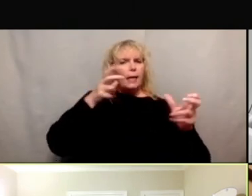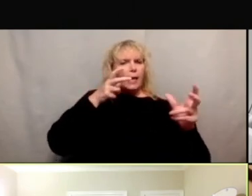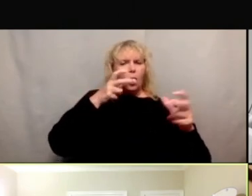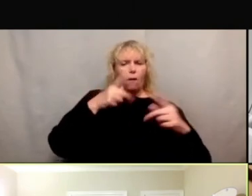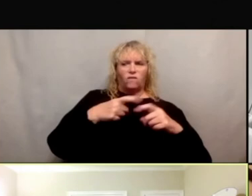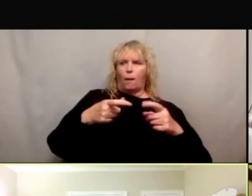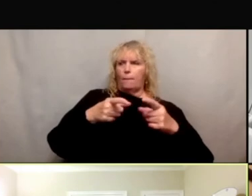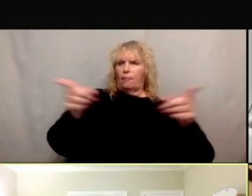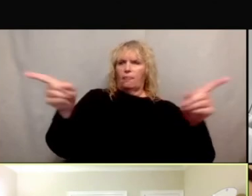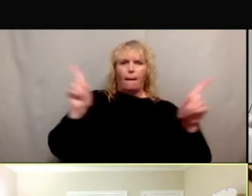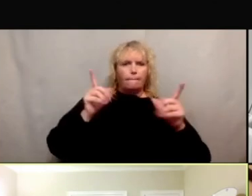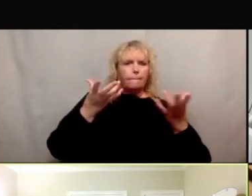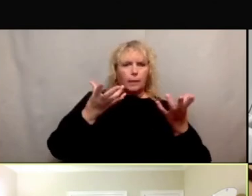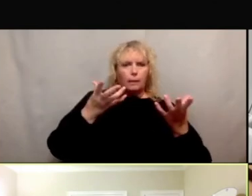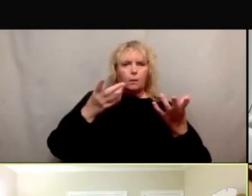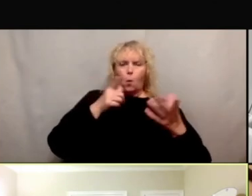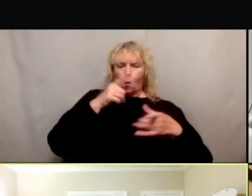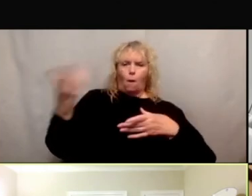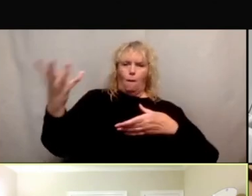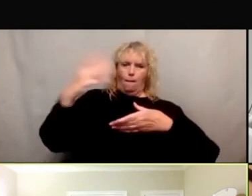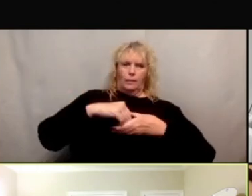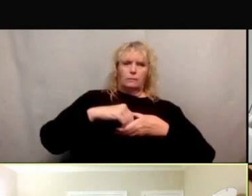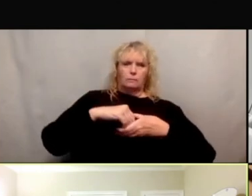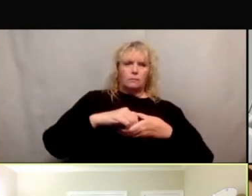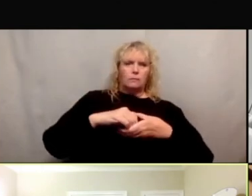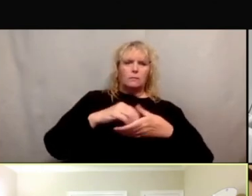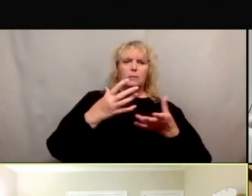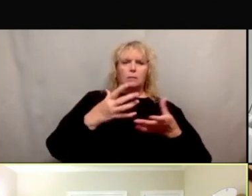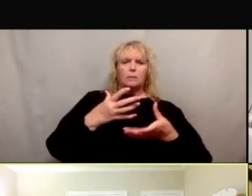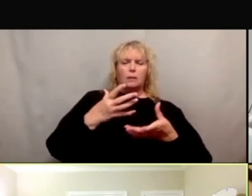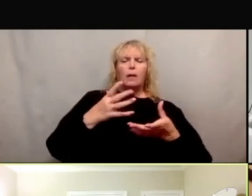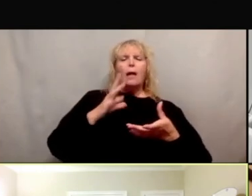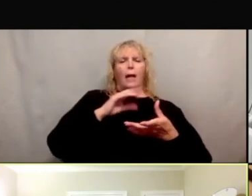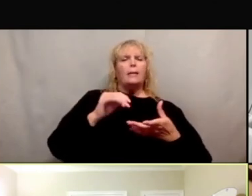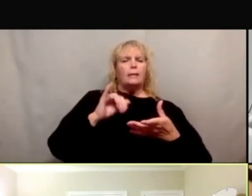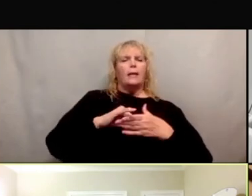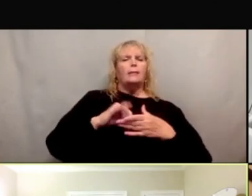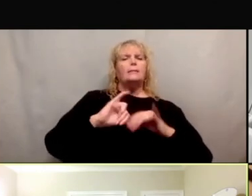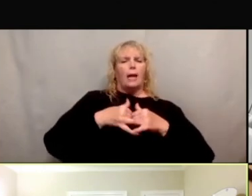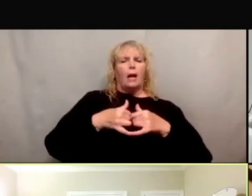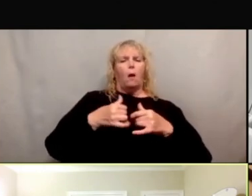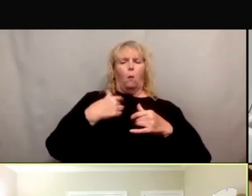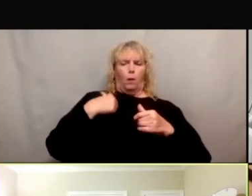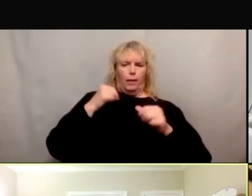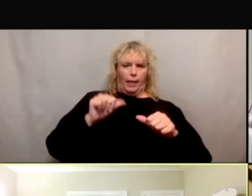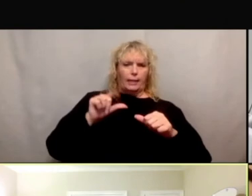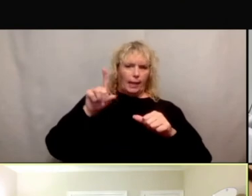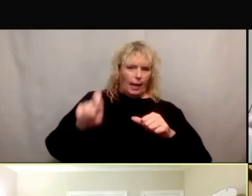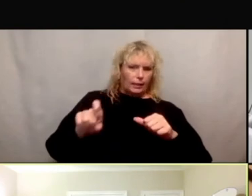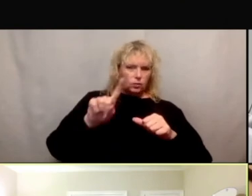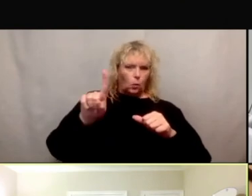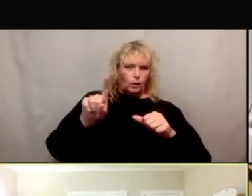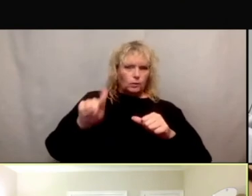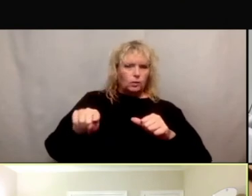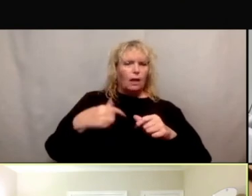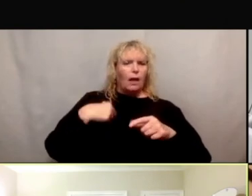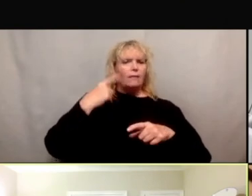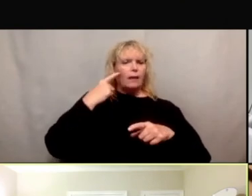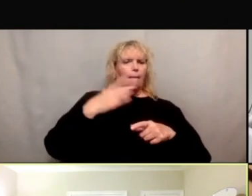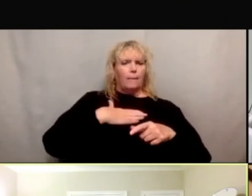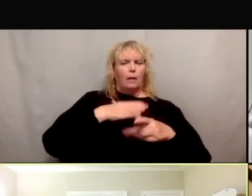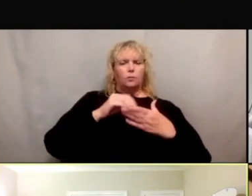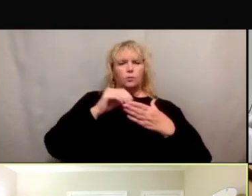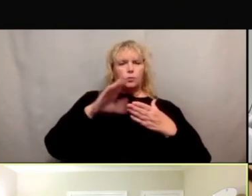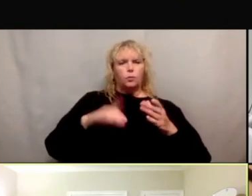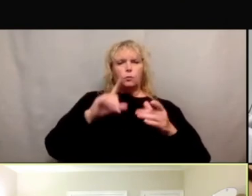participants. And part of that is the way that we ask questions. And so I think my students probably get sick of